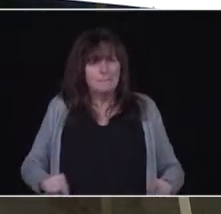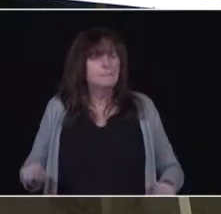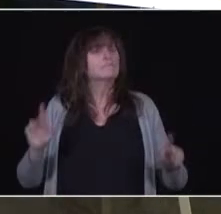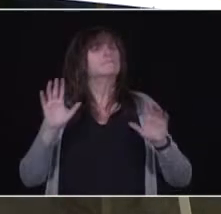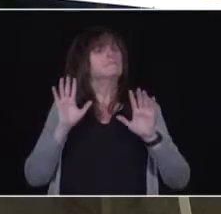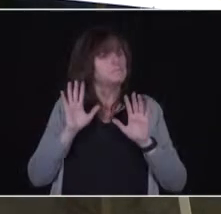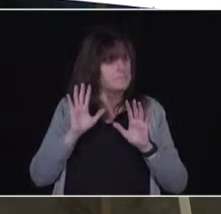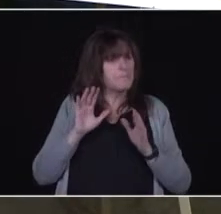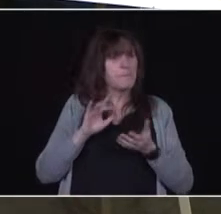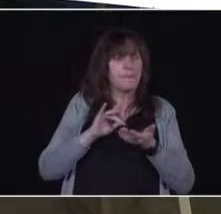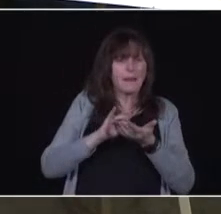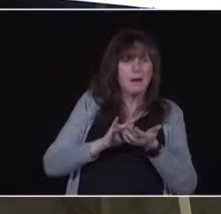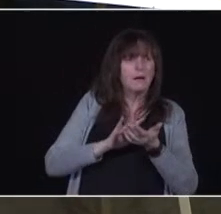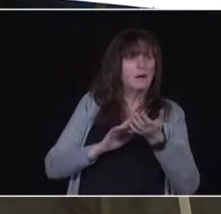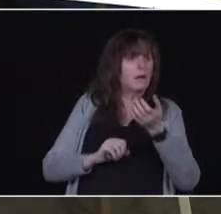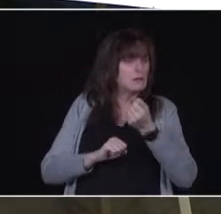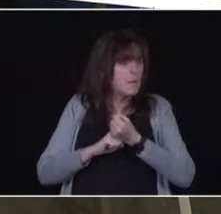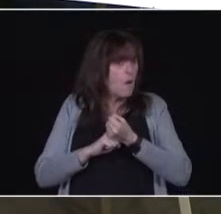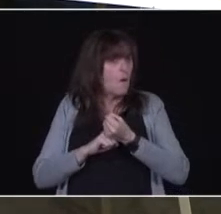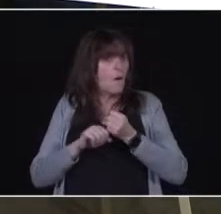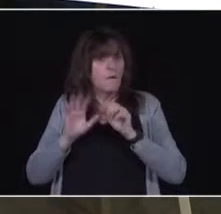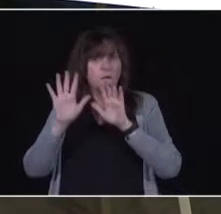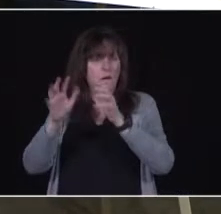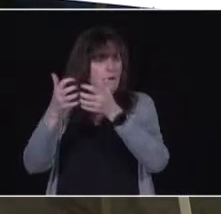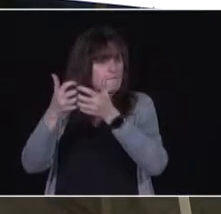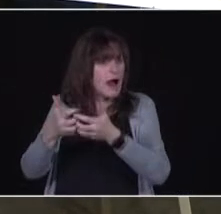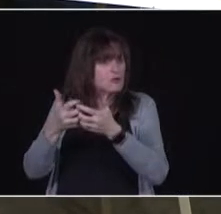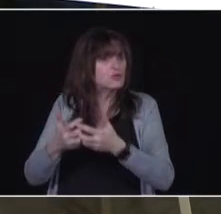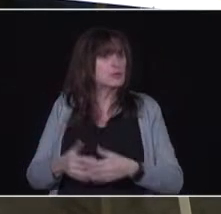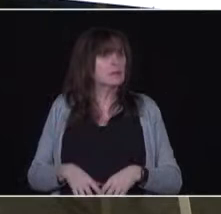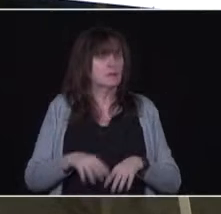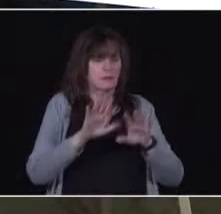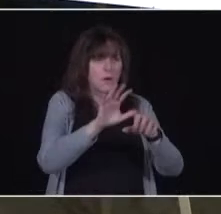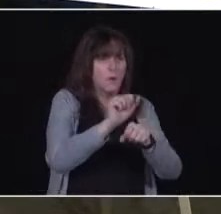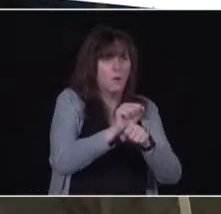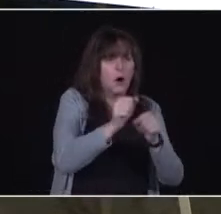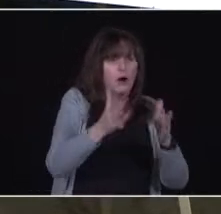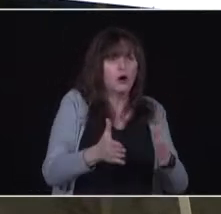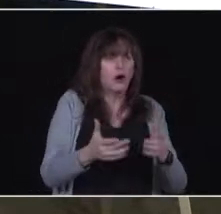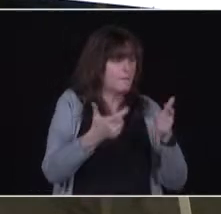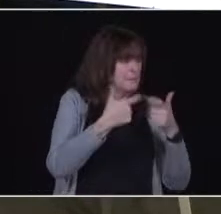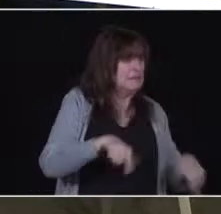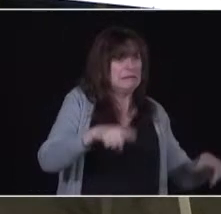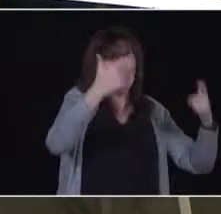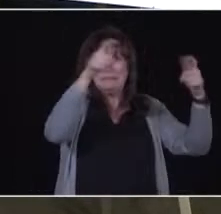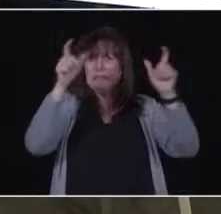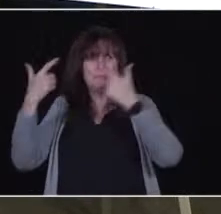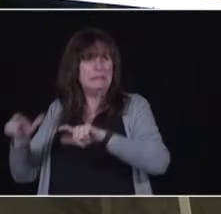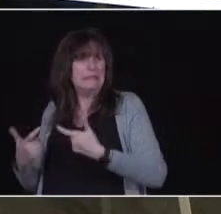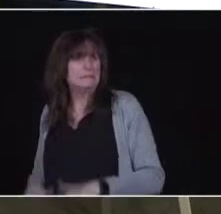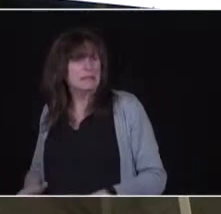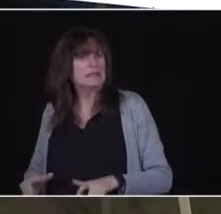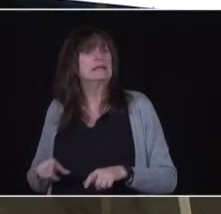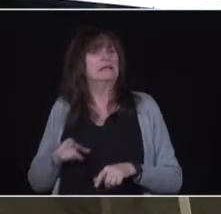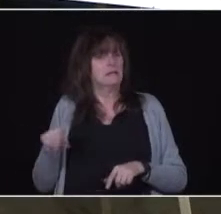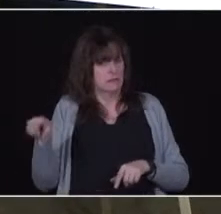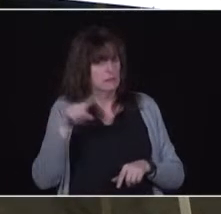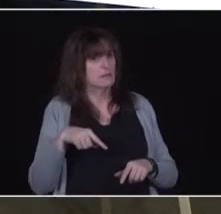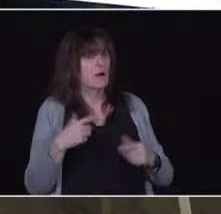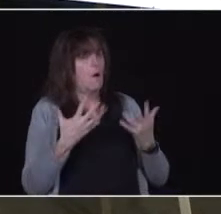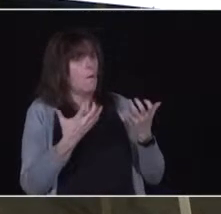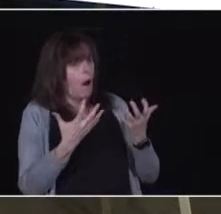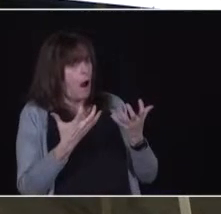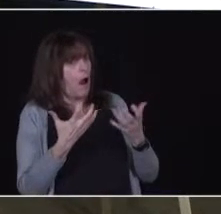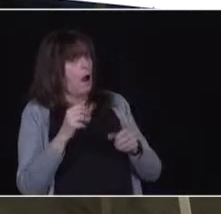plants. We have tens of thousands of employees and if you can deliver the vaccine, we would be delighted to vaccinate the people who work here.